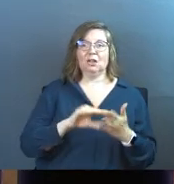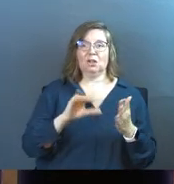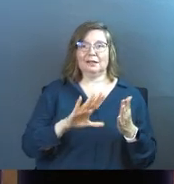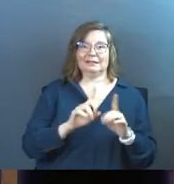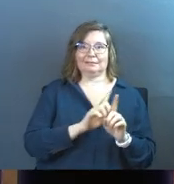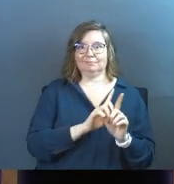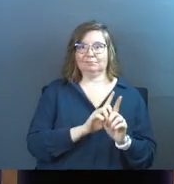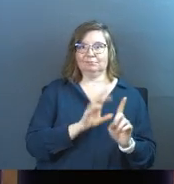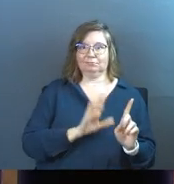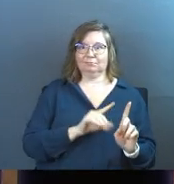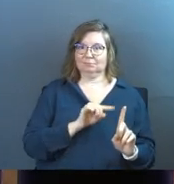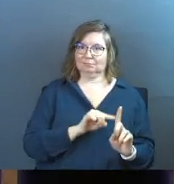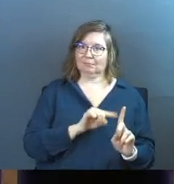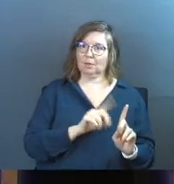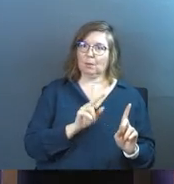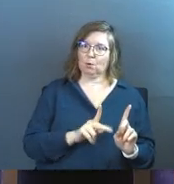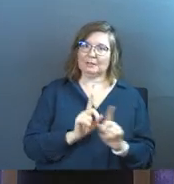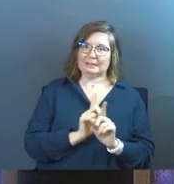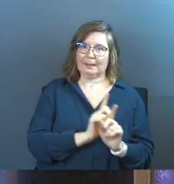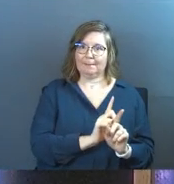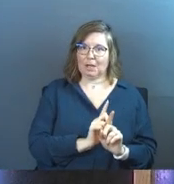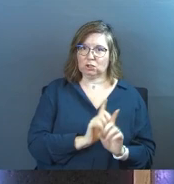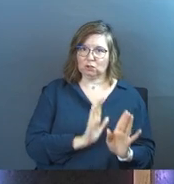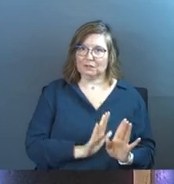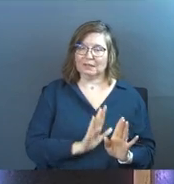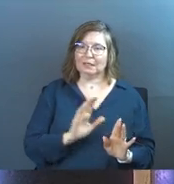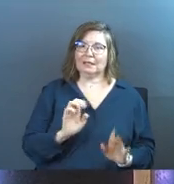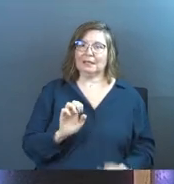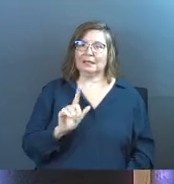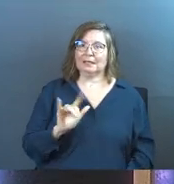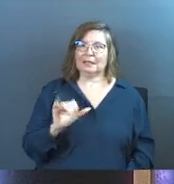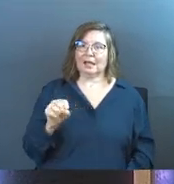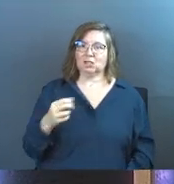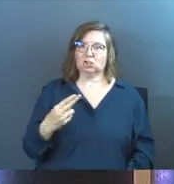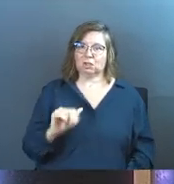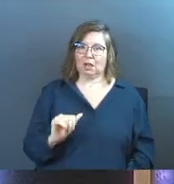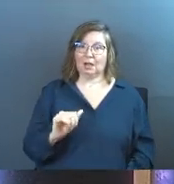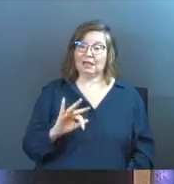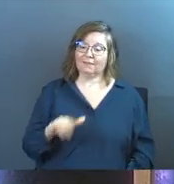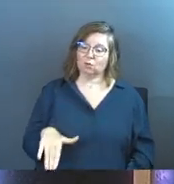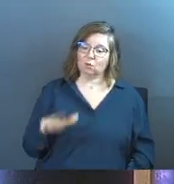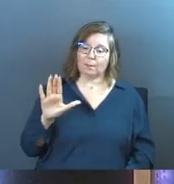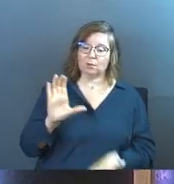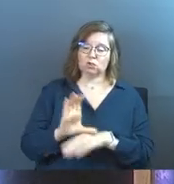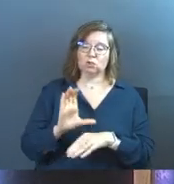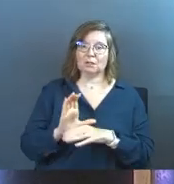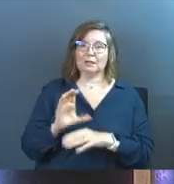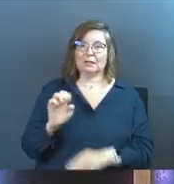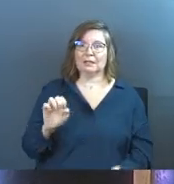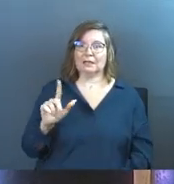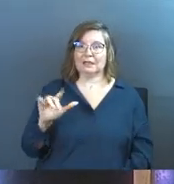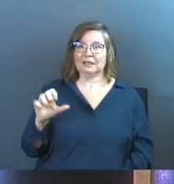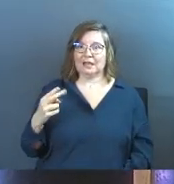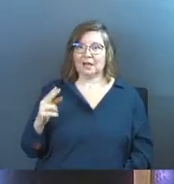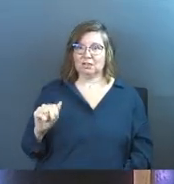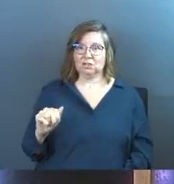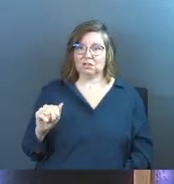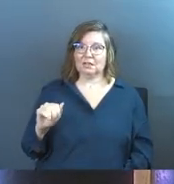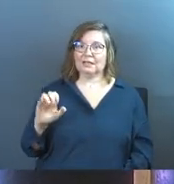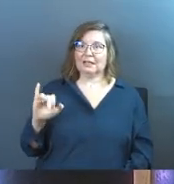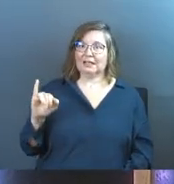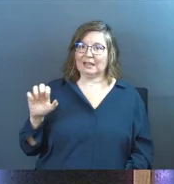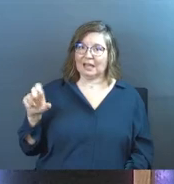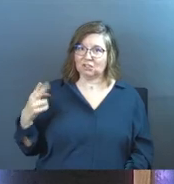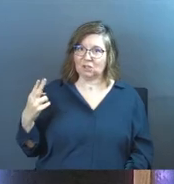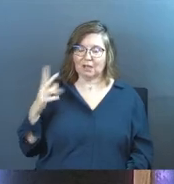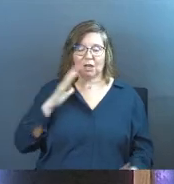protege, right? The person he's mentoring like is Elisha. He's the young guy. And if you grew up in the church, Elijah and Elisha always got you confused.